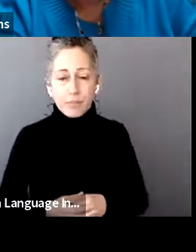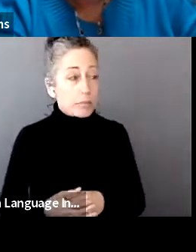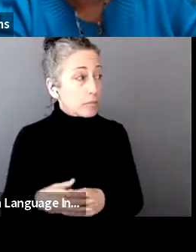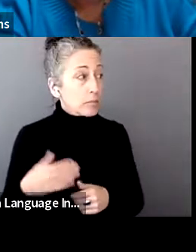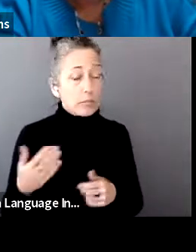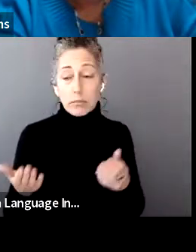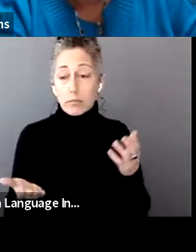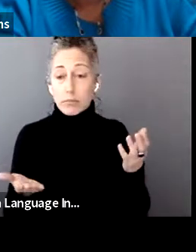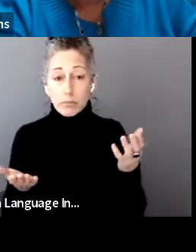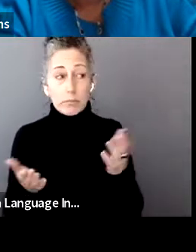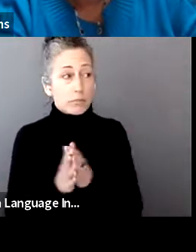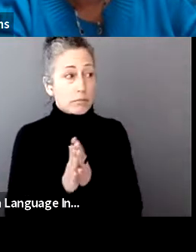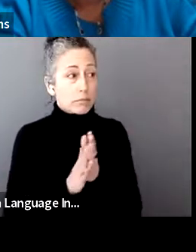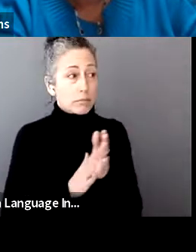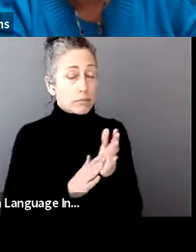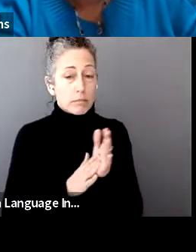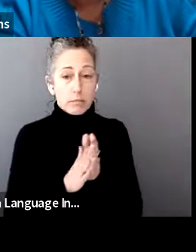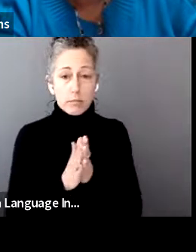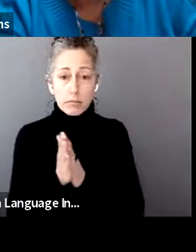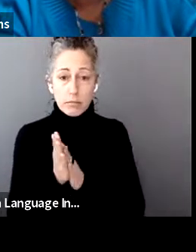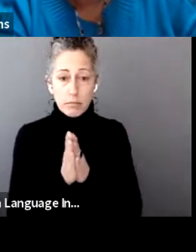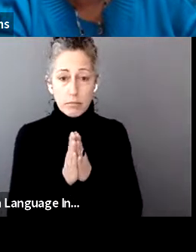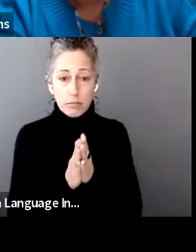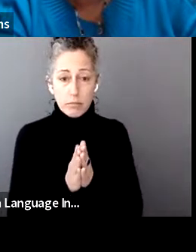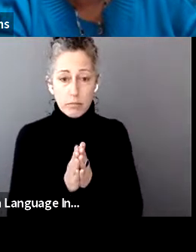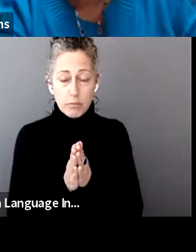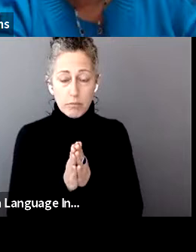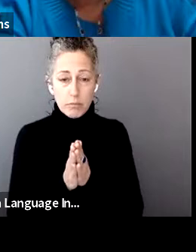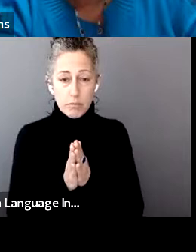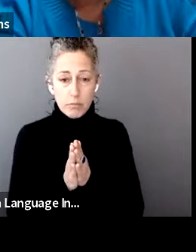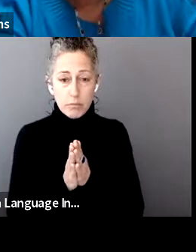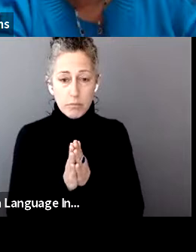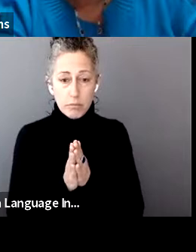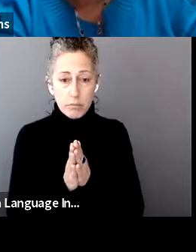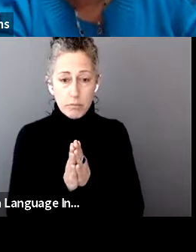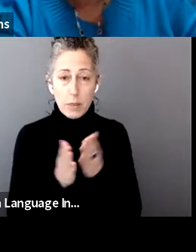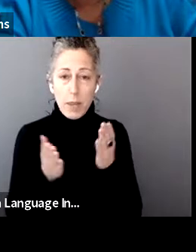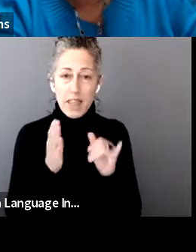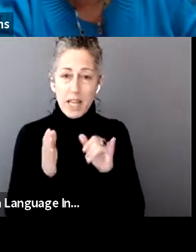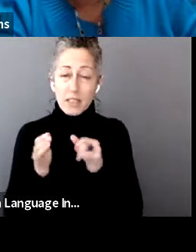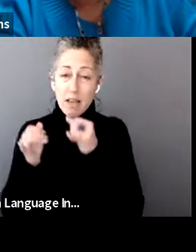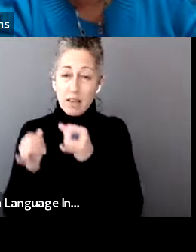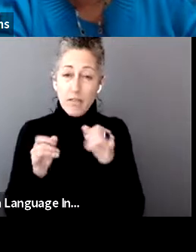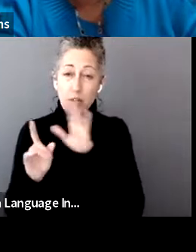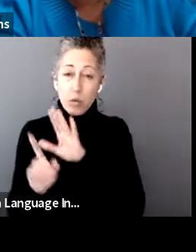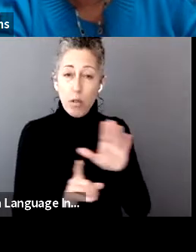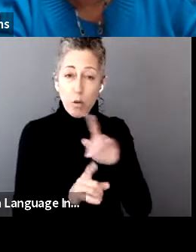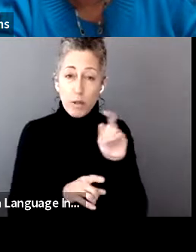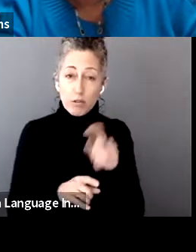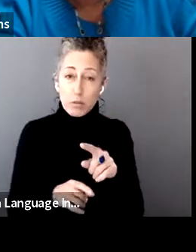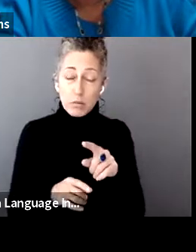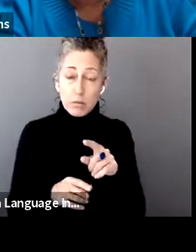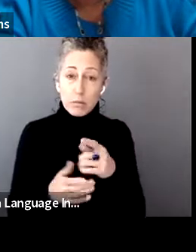I've stated, otherwise that may be, um, a question that, um, depends on the person that needs to be answered by a consultant